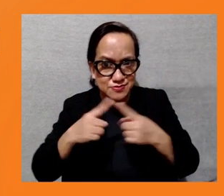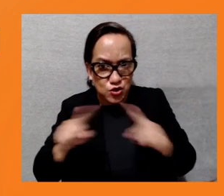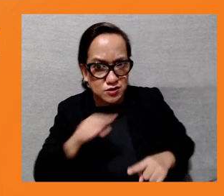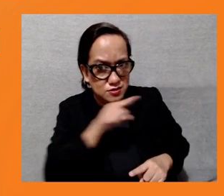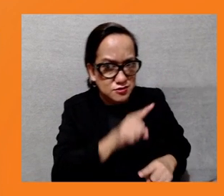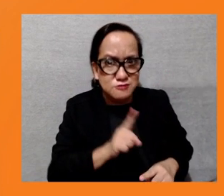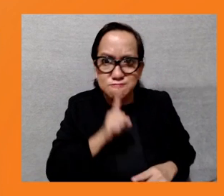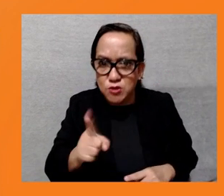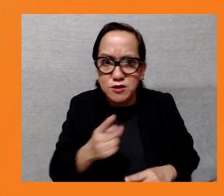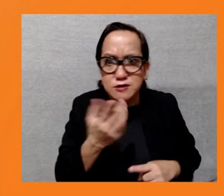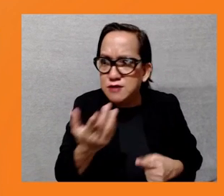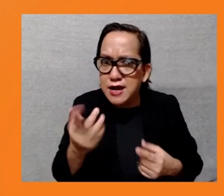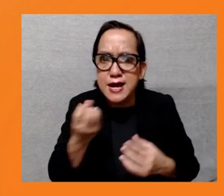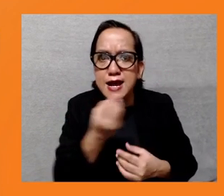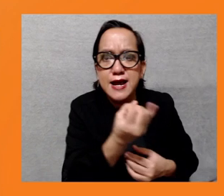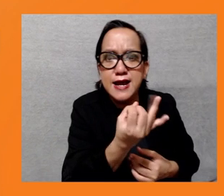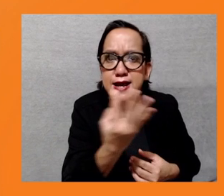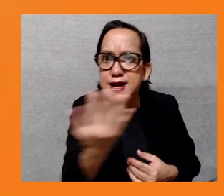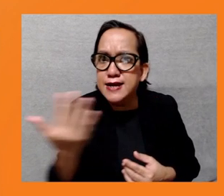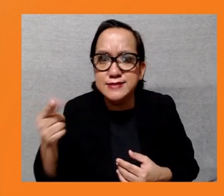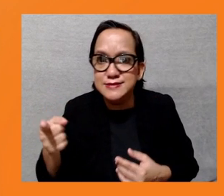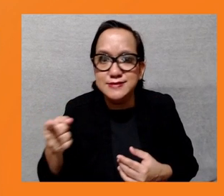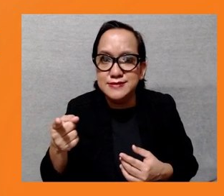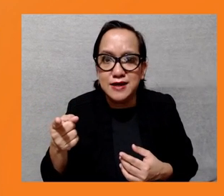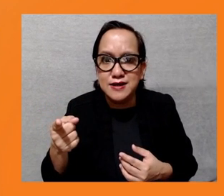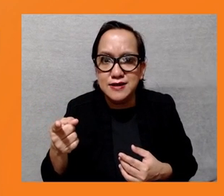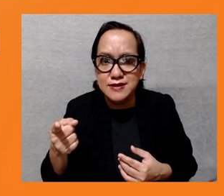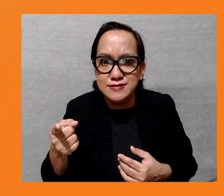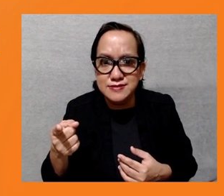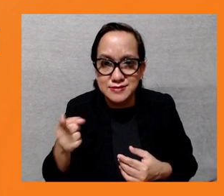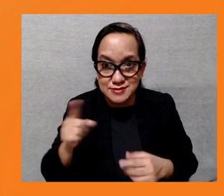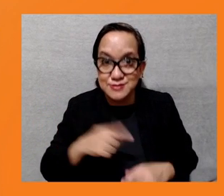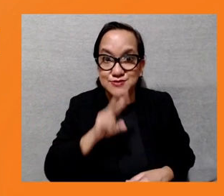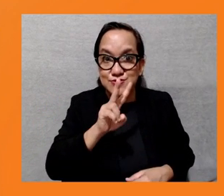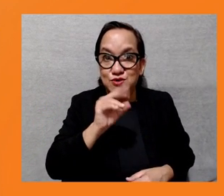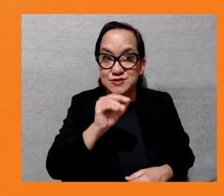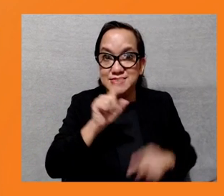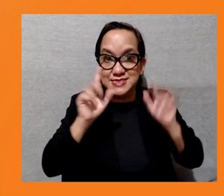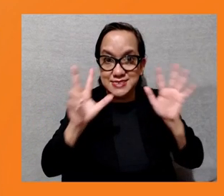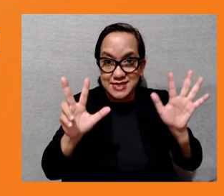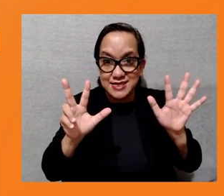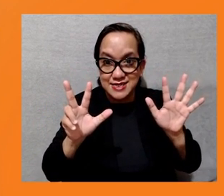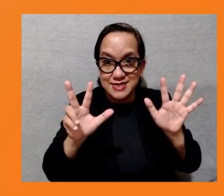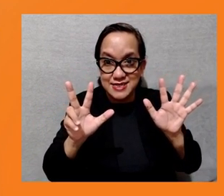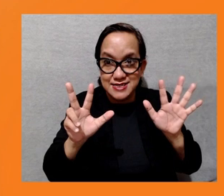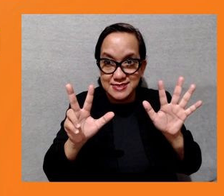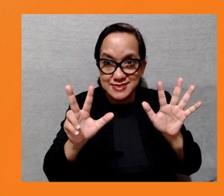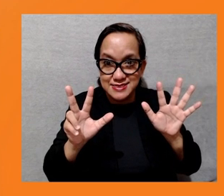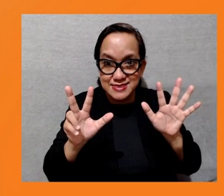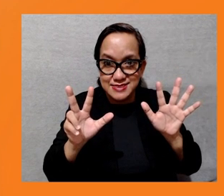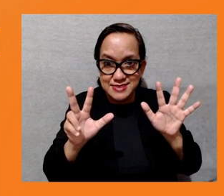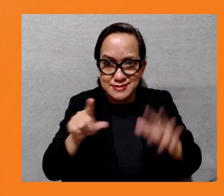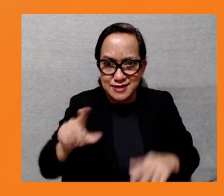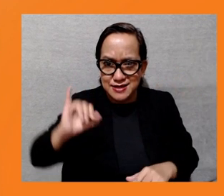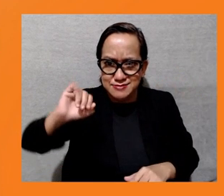So, the RIP 2018 has identified 73% are affected indigenous community, and it is their ancestral land. The